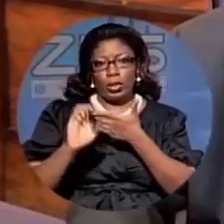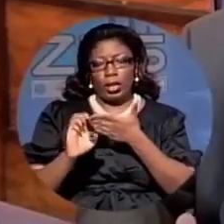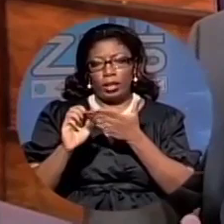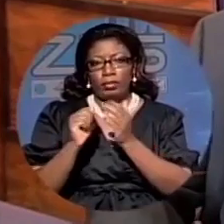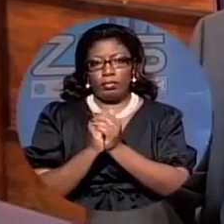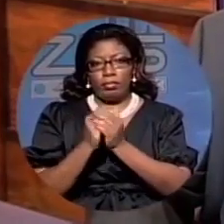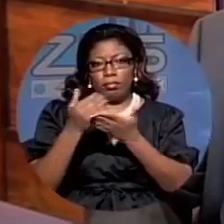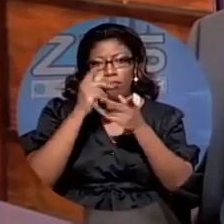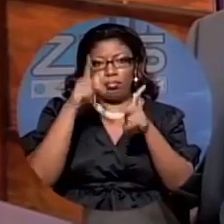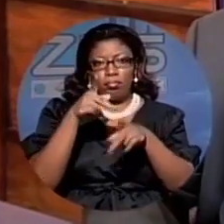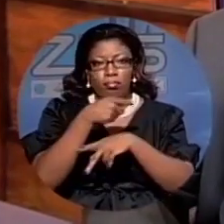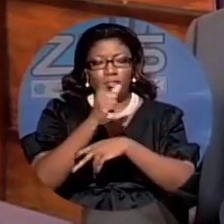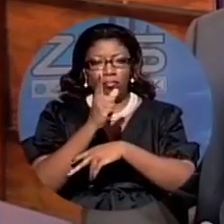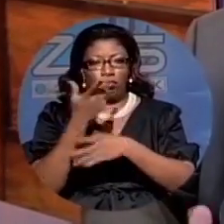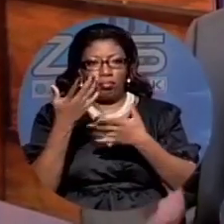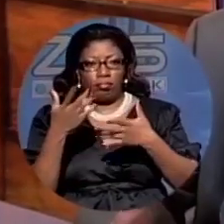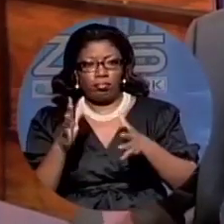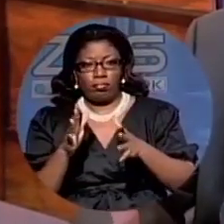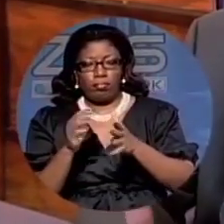Someone gets shot.